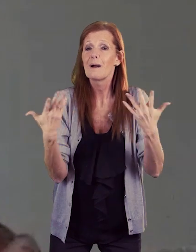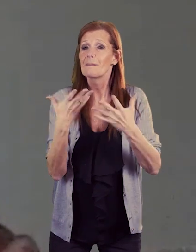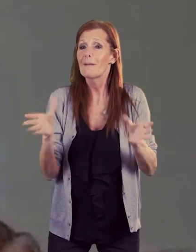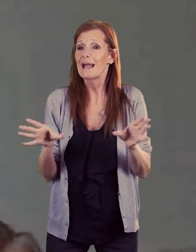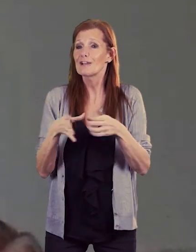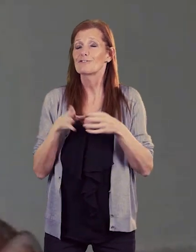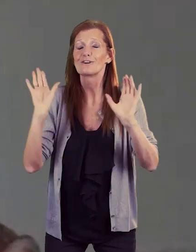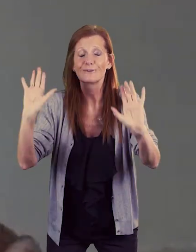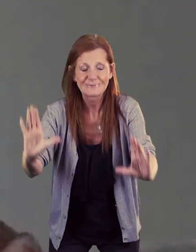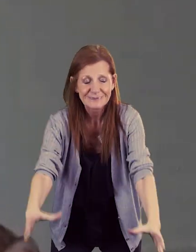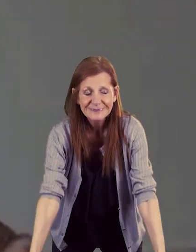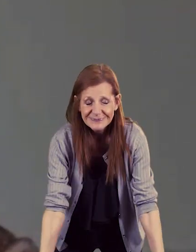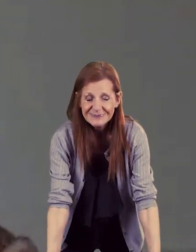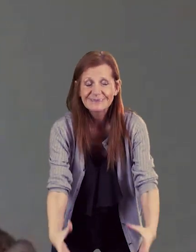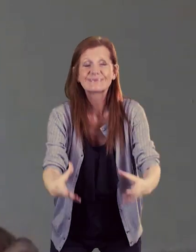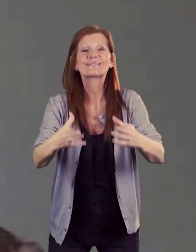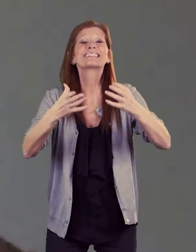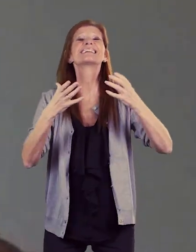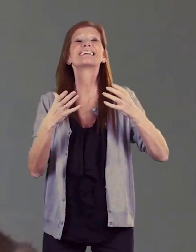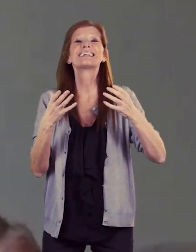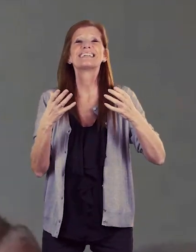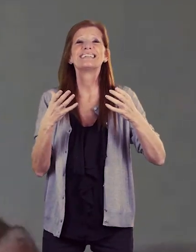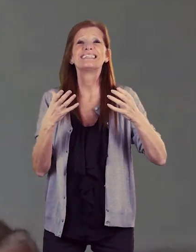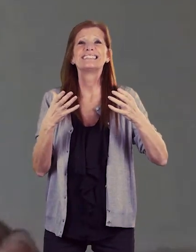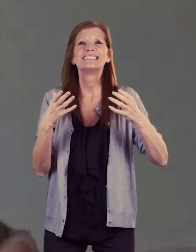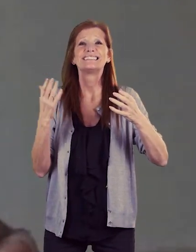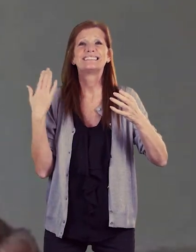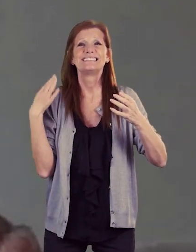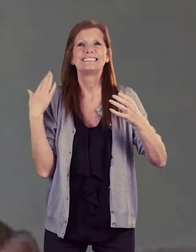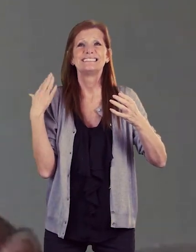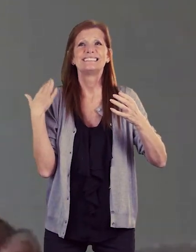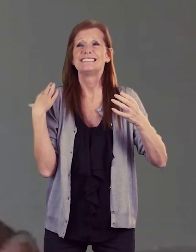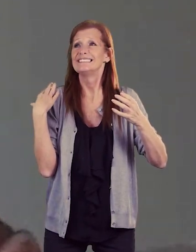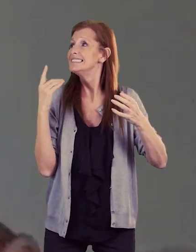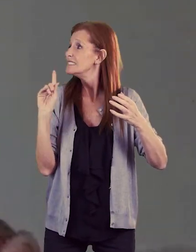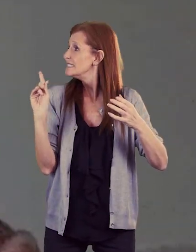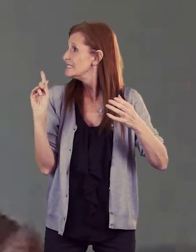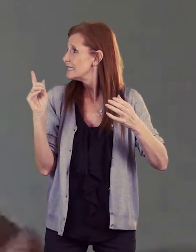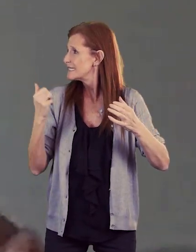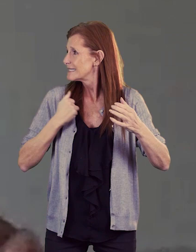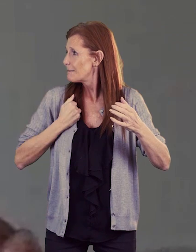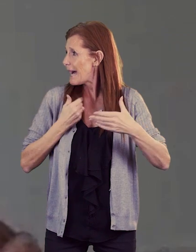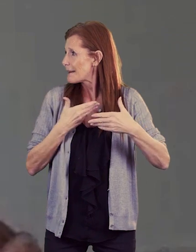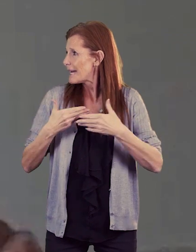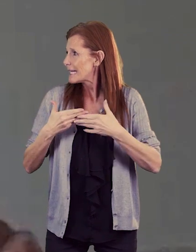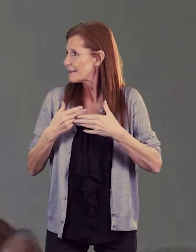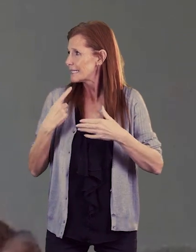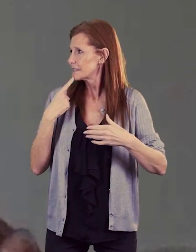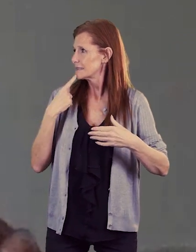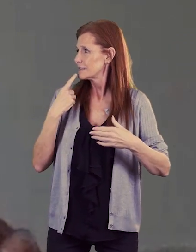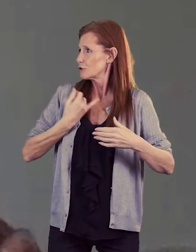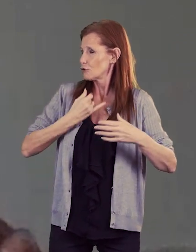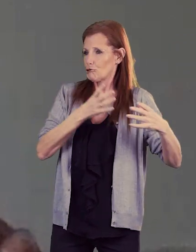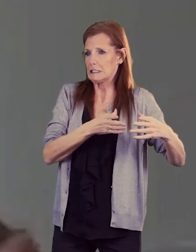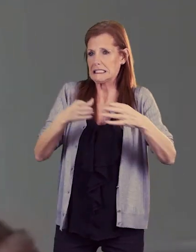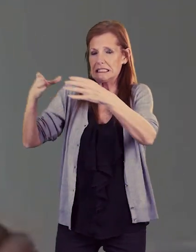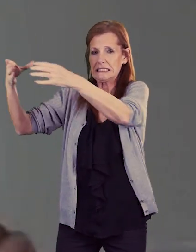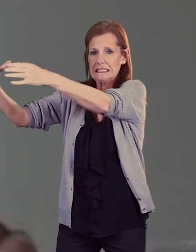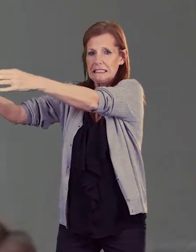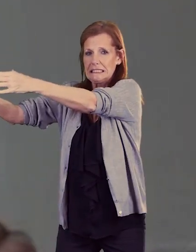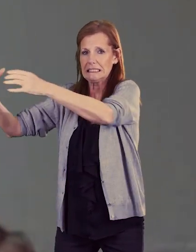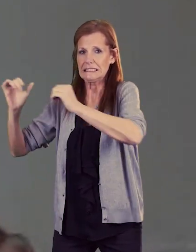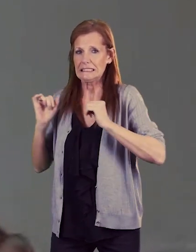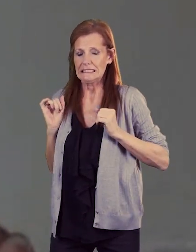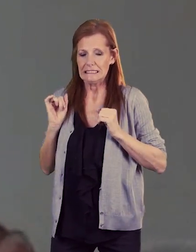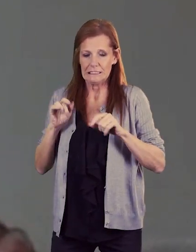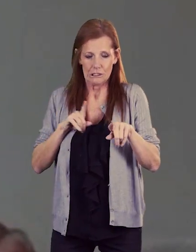in playgroup oh dear and people going that's my baby sorry I remember once getting you know